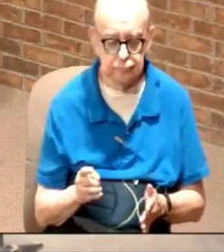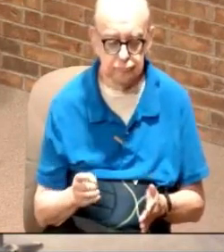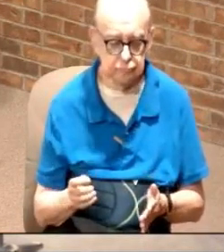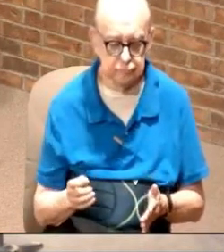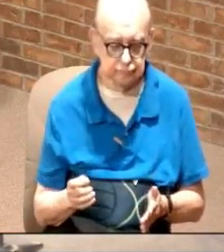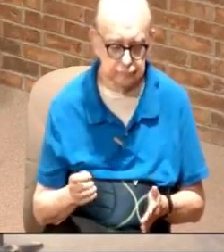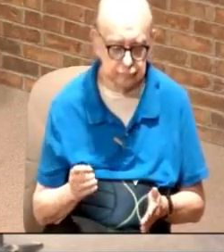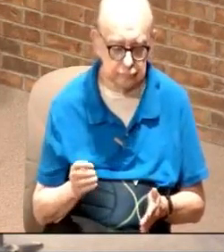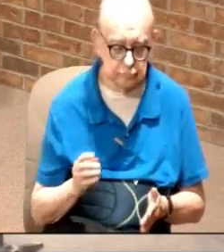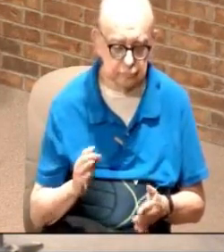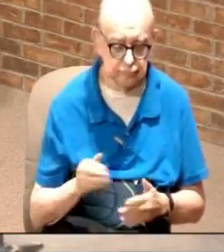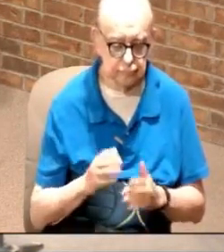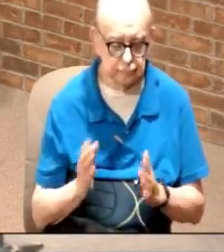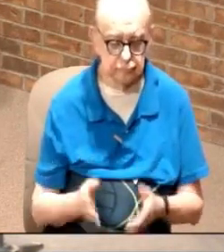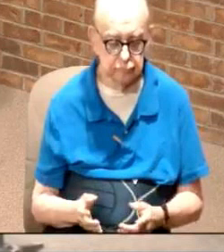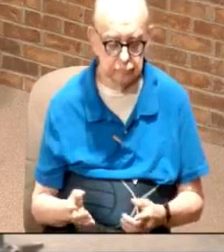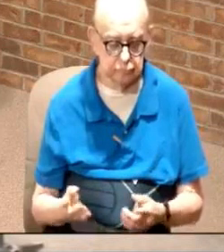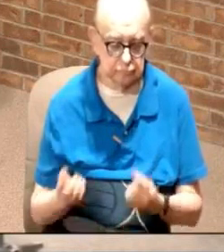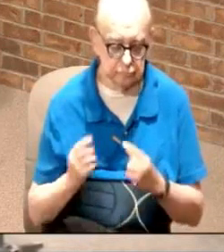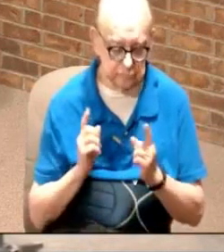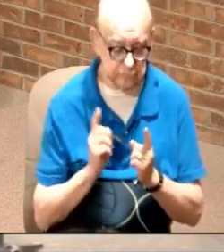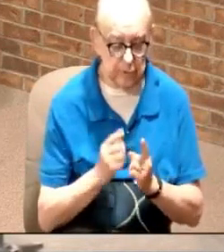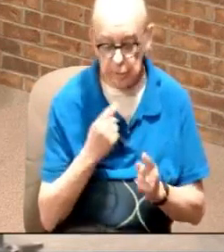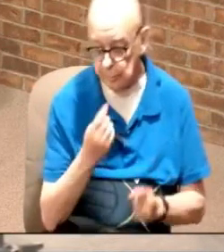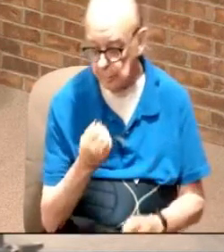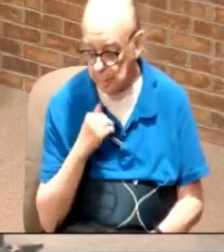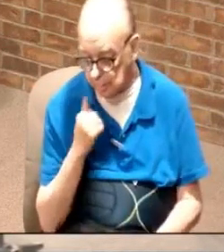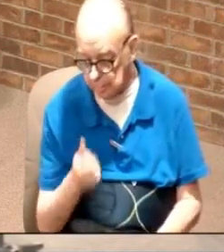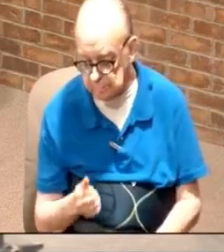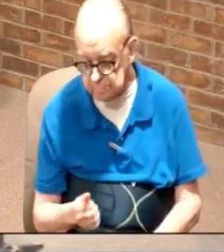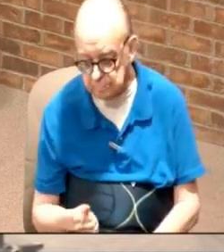Your neighbor could come up to you tomorrow